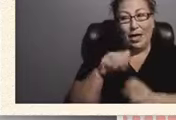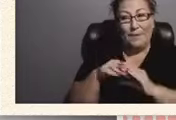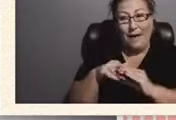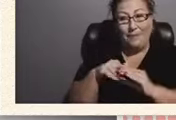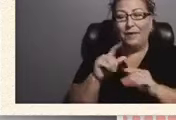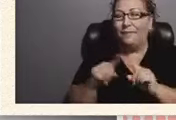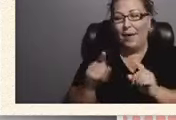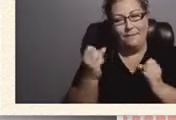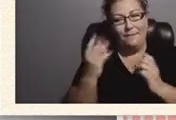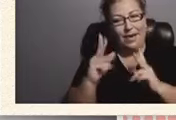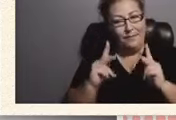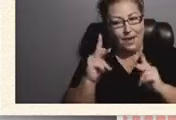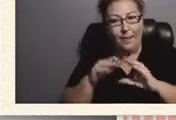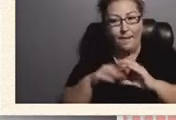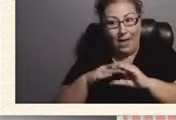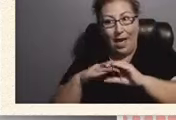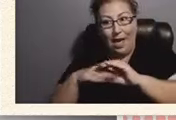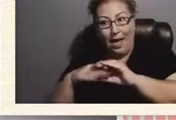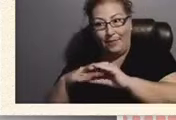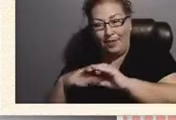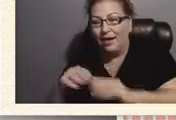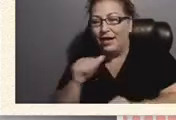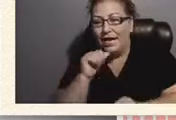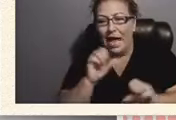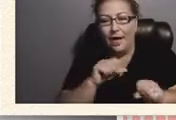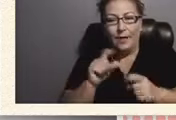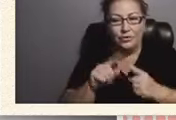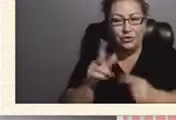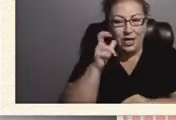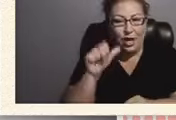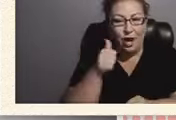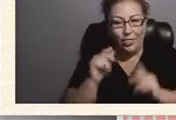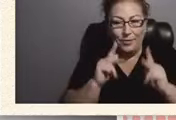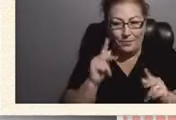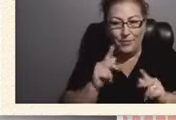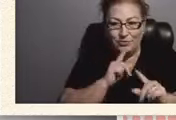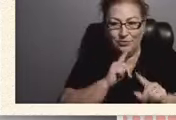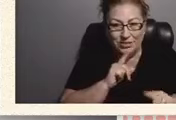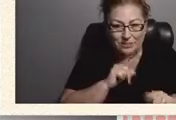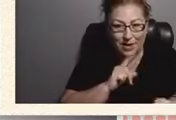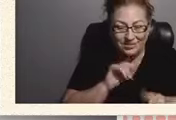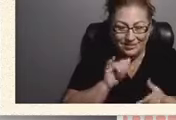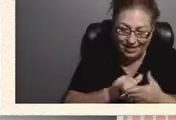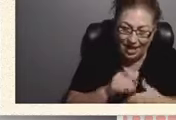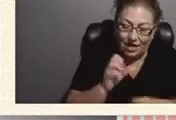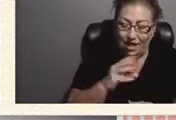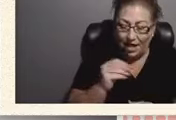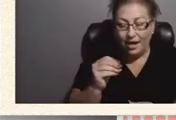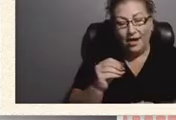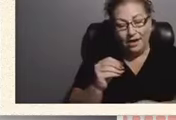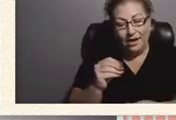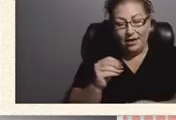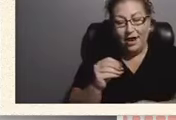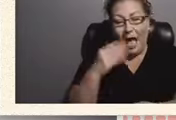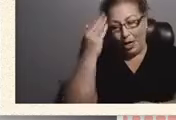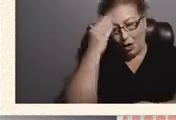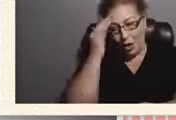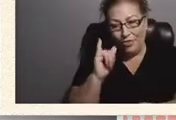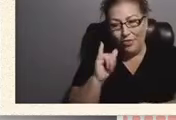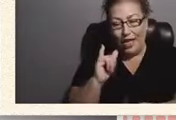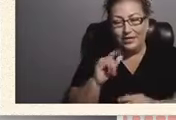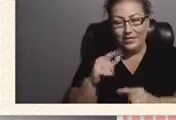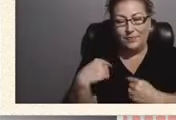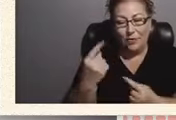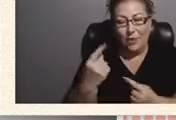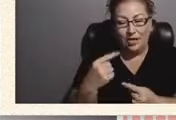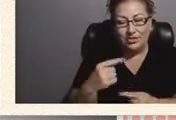babbling and not being able to hear other people's responses to that and i i know it's been a while since you had an iep